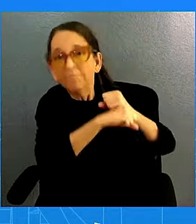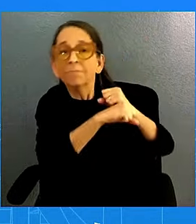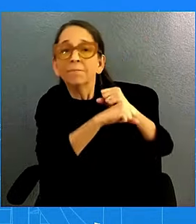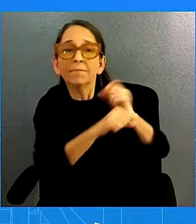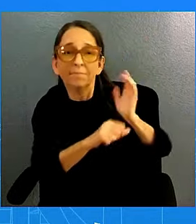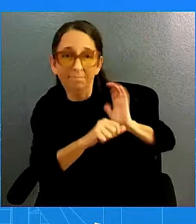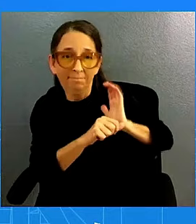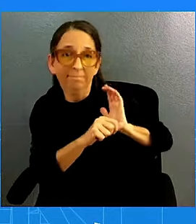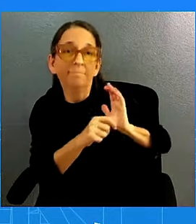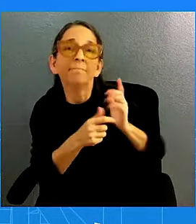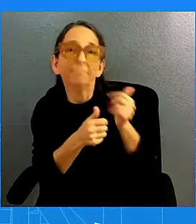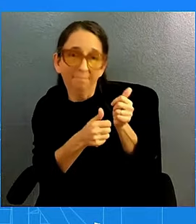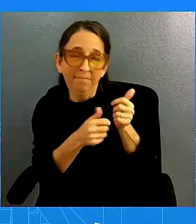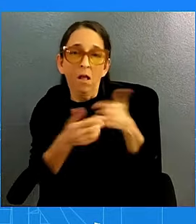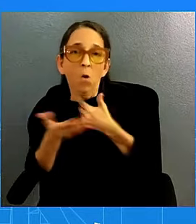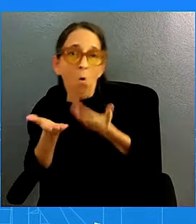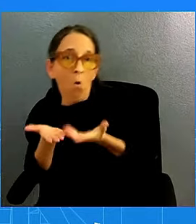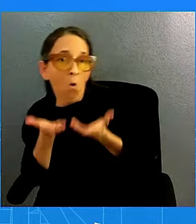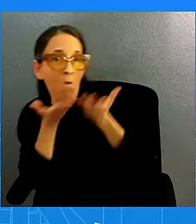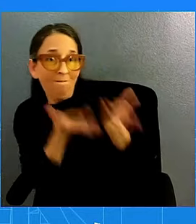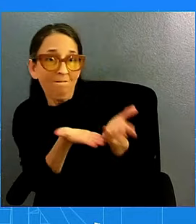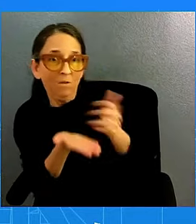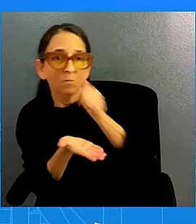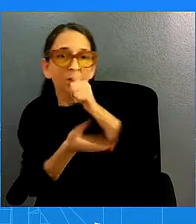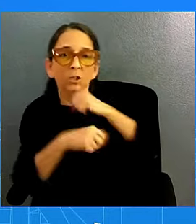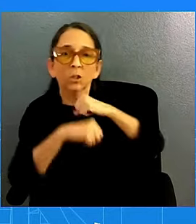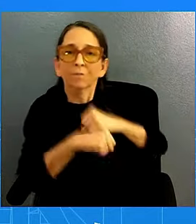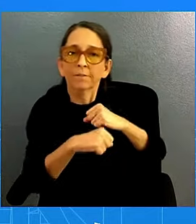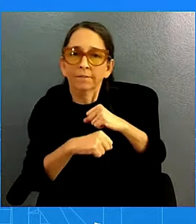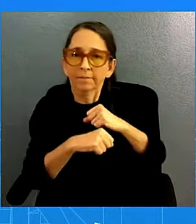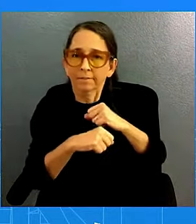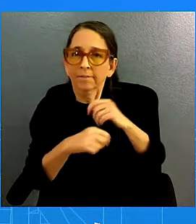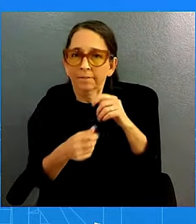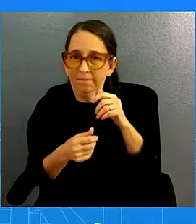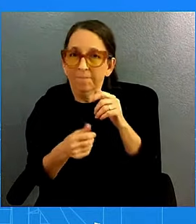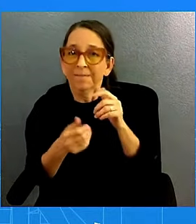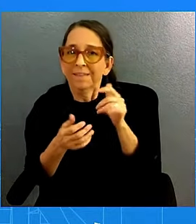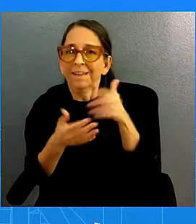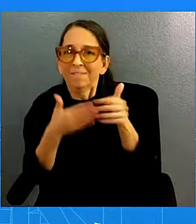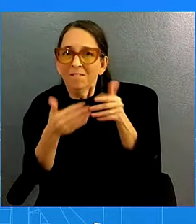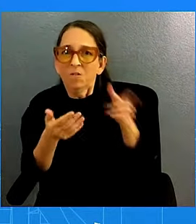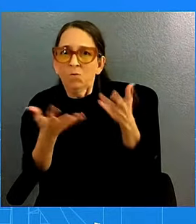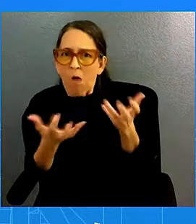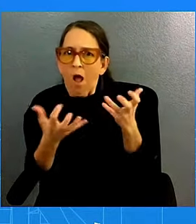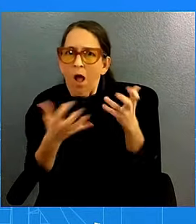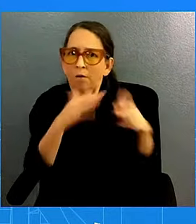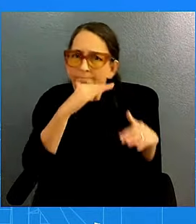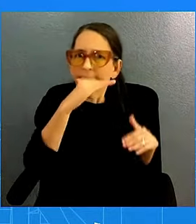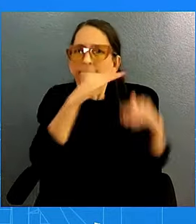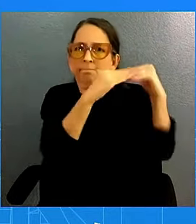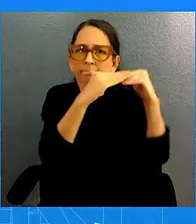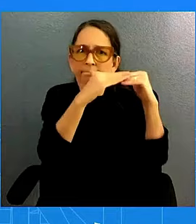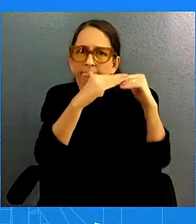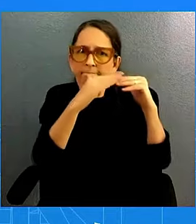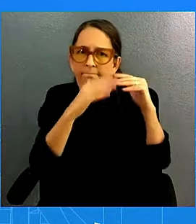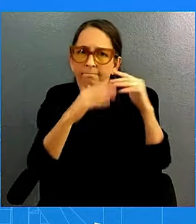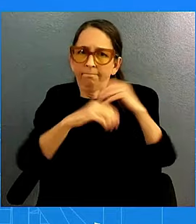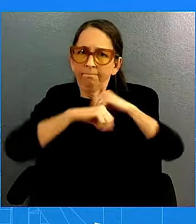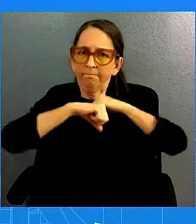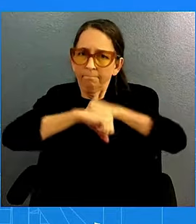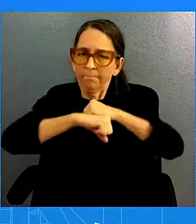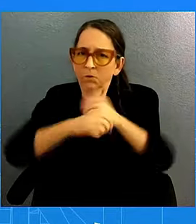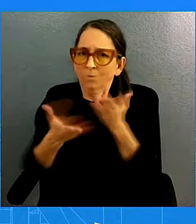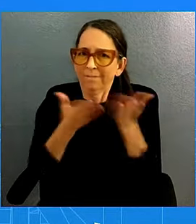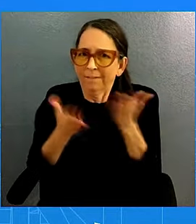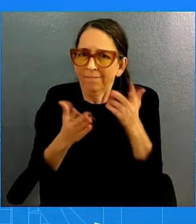he wanted to see. President Biden wanted to see that. And he has also repeated over and over again that the Secret Service needs to make sure, that we need to